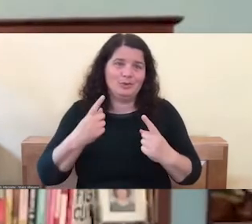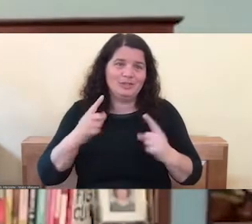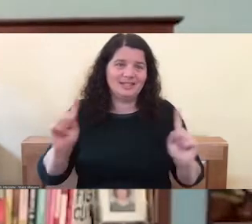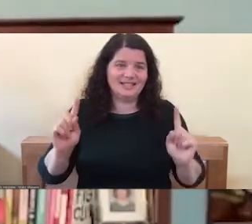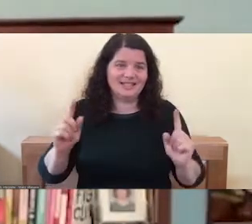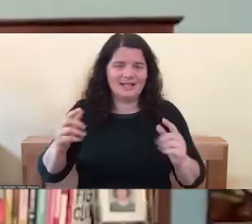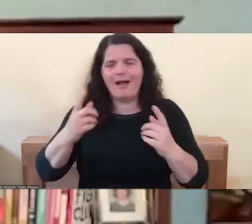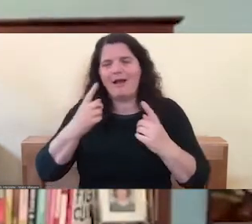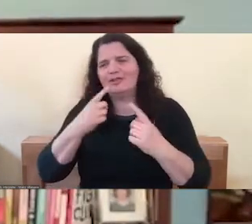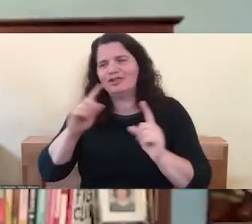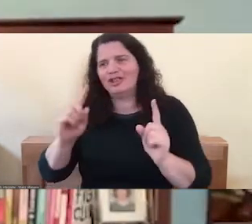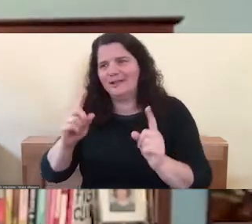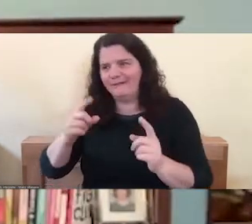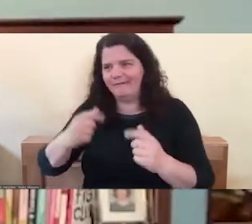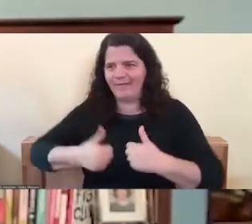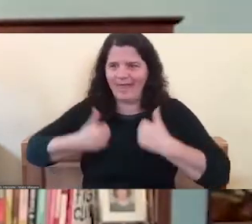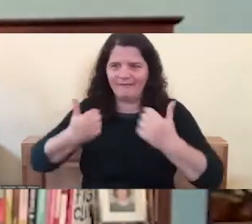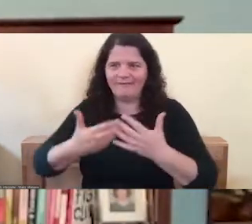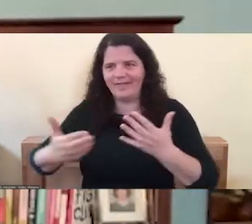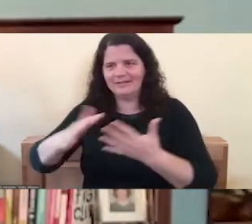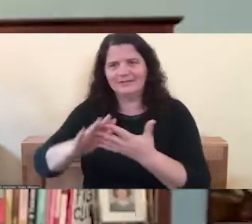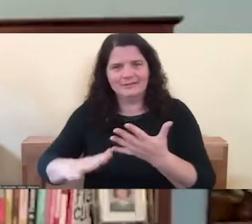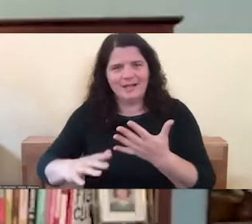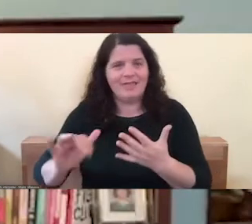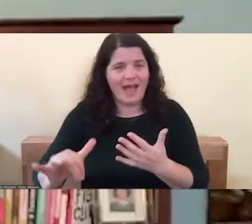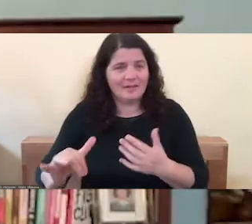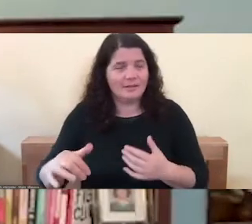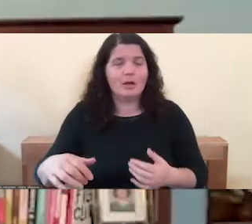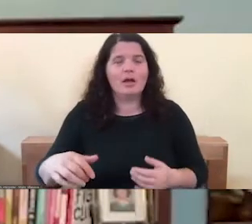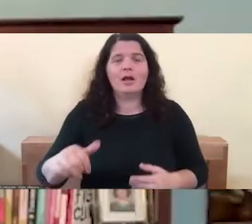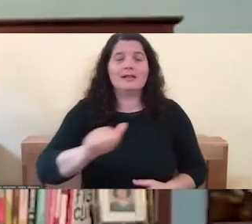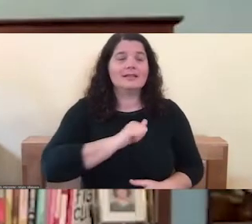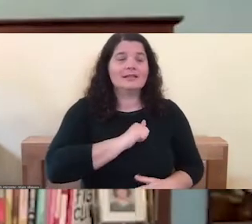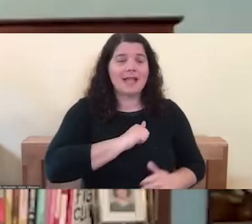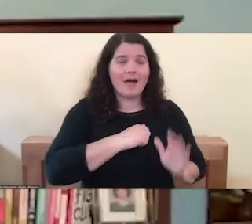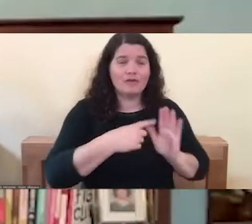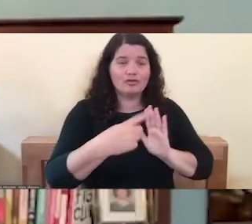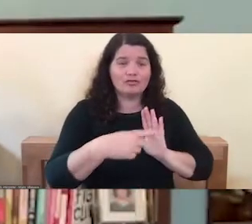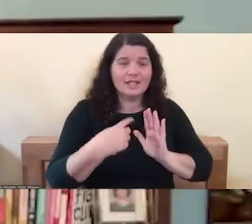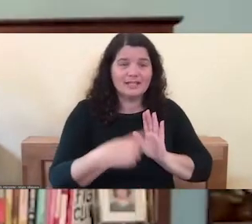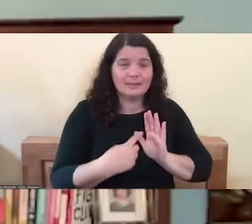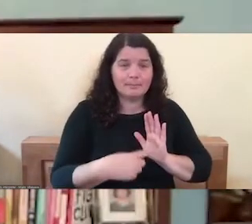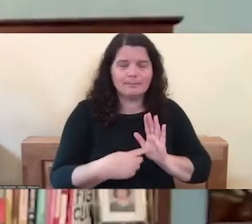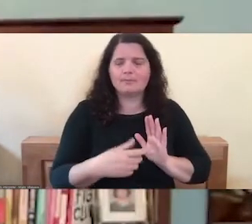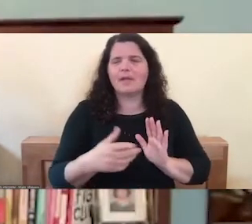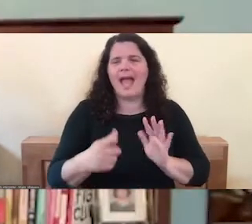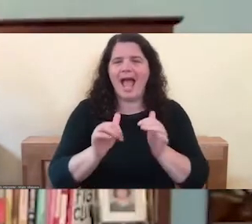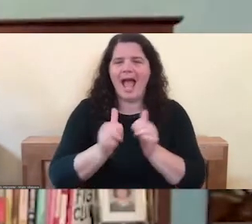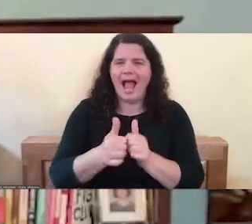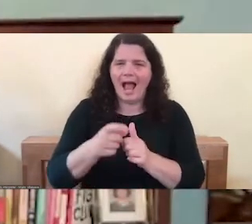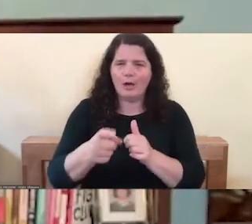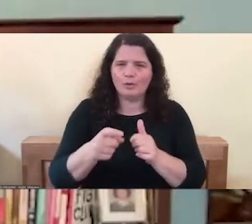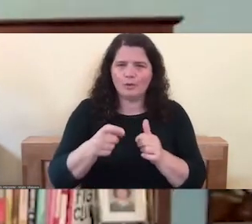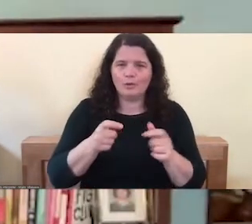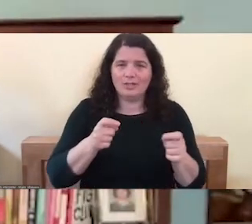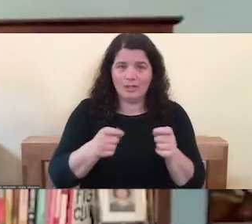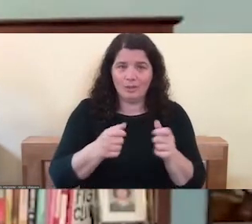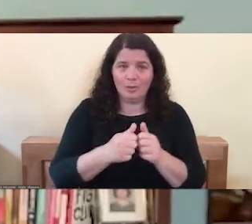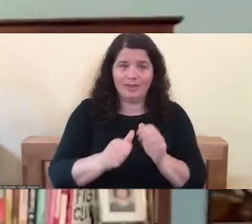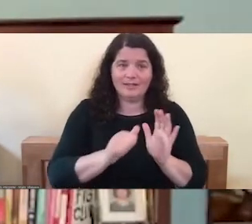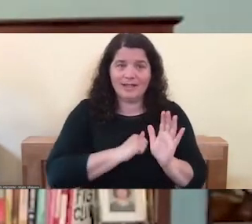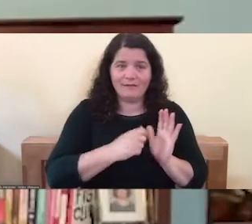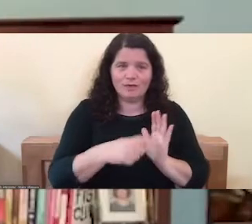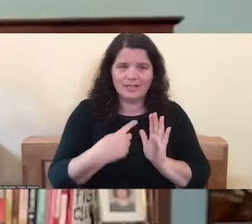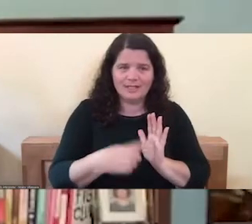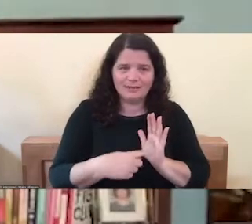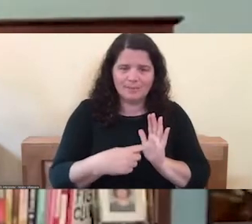to achieve what I've achieved in life. Self-criticism, for instance, the way you deal with self-criticism is by having compassion for it.